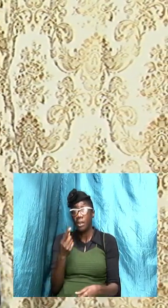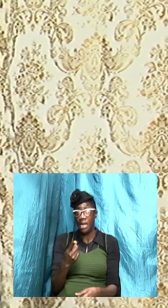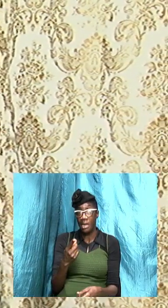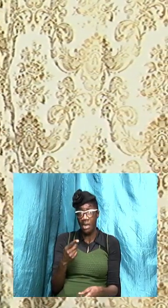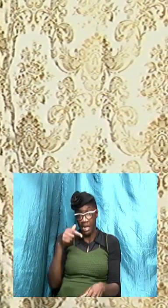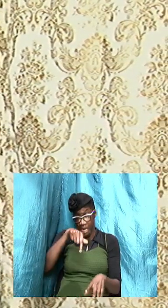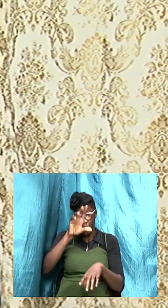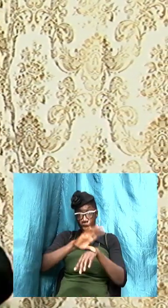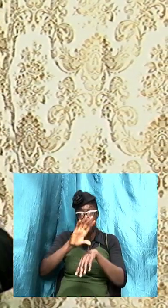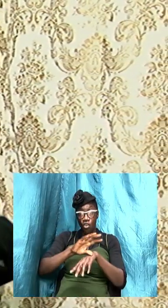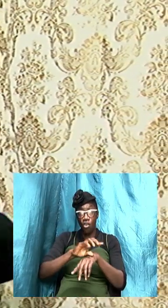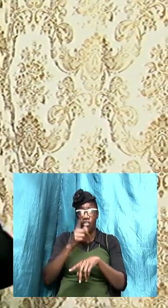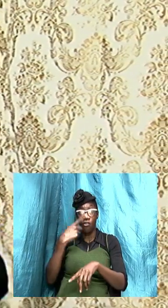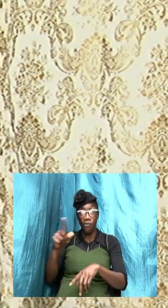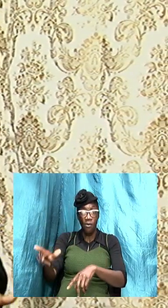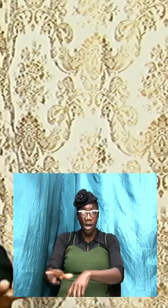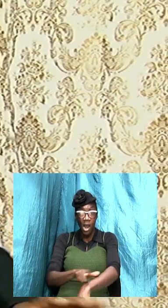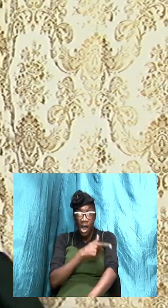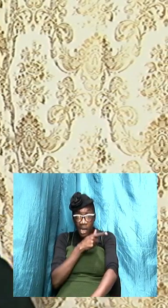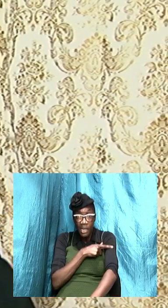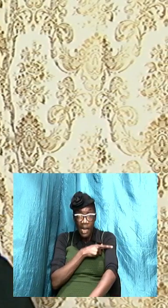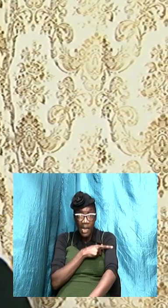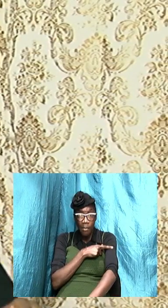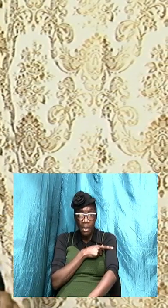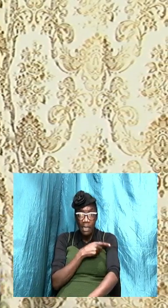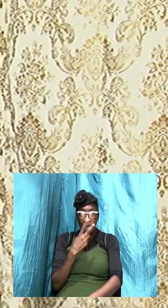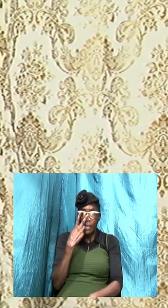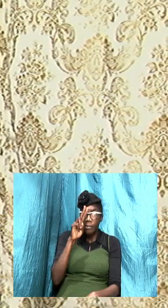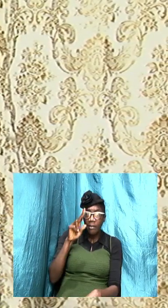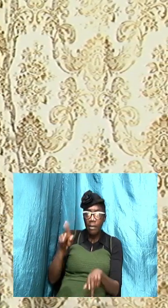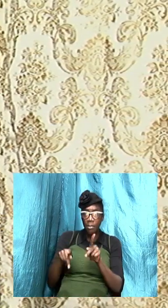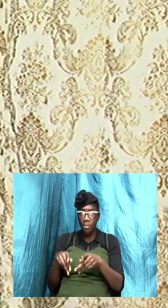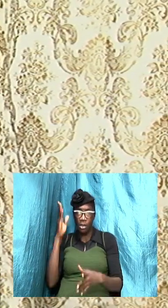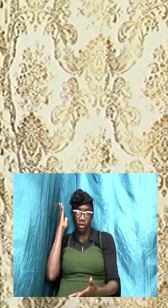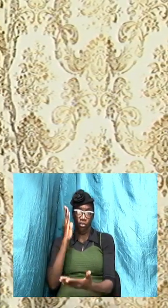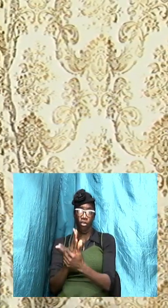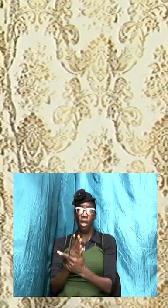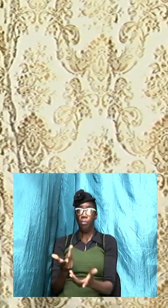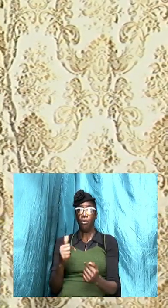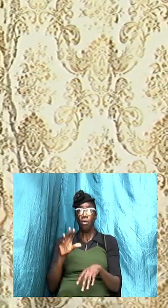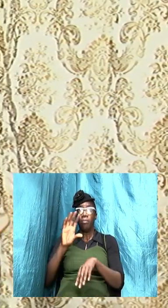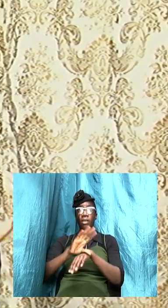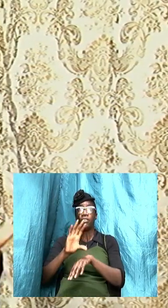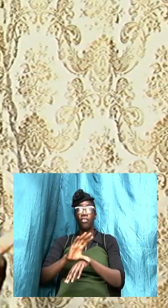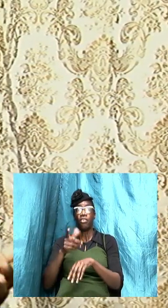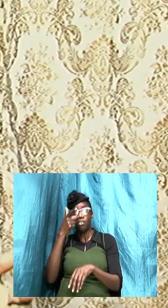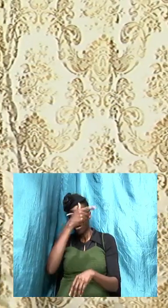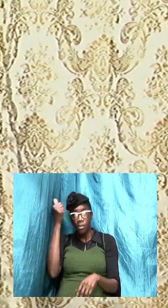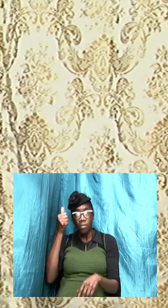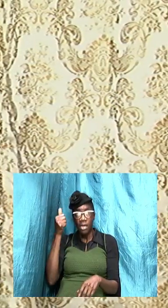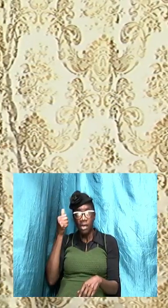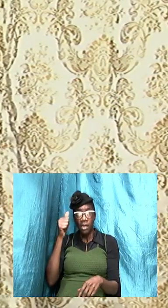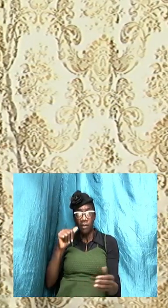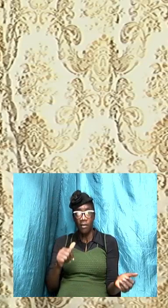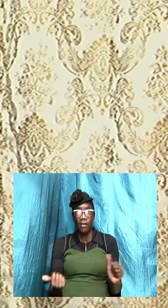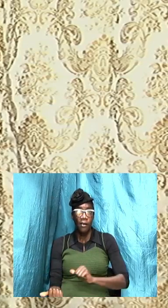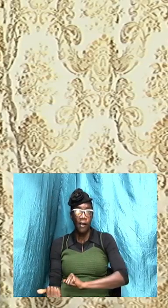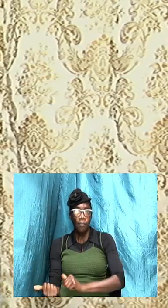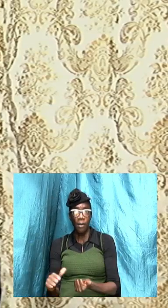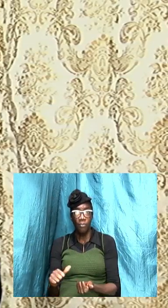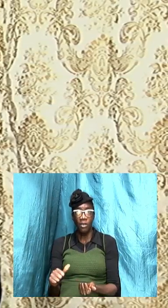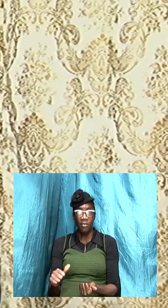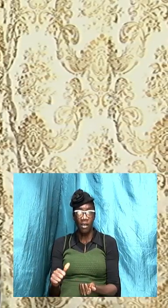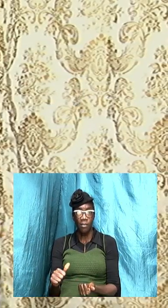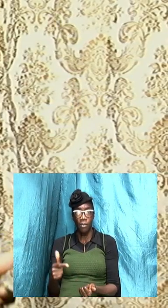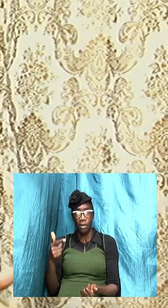seen persons stop coming to church because of baptism we don't